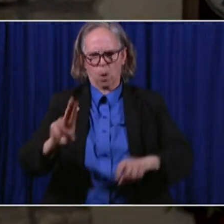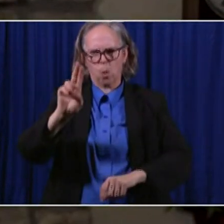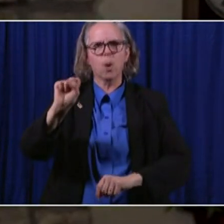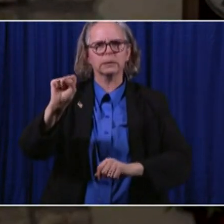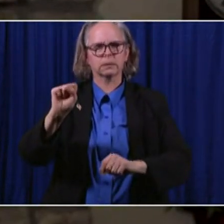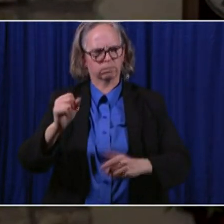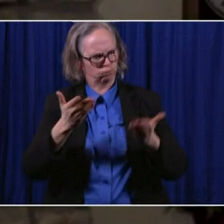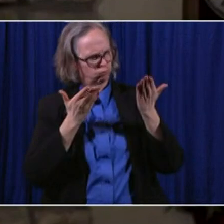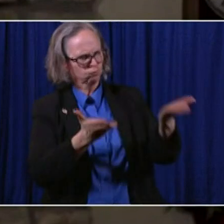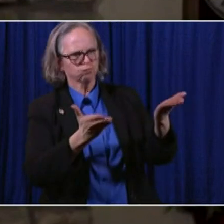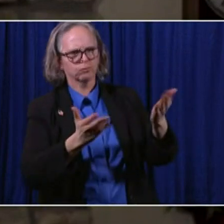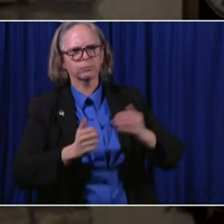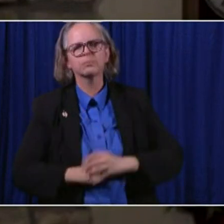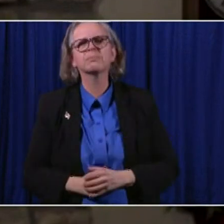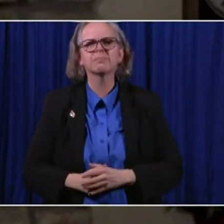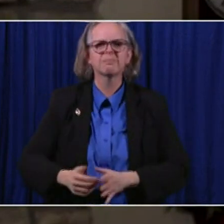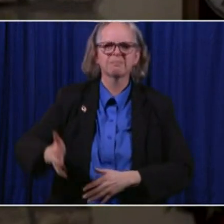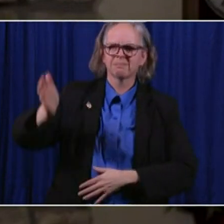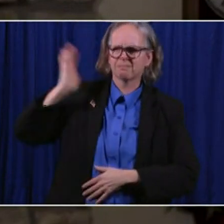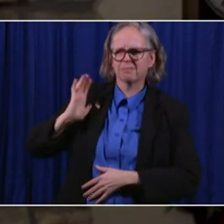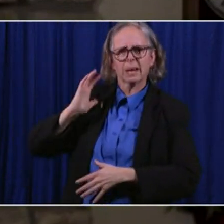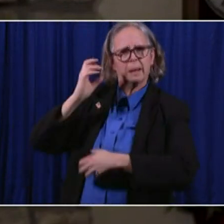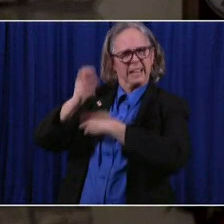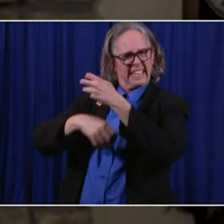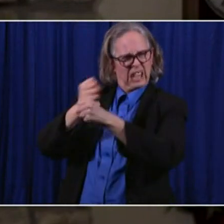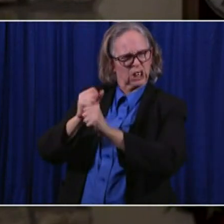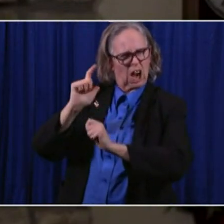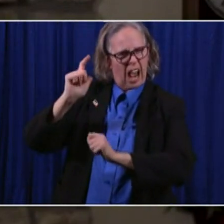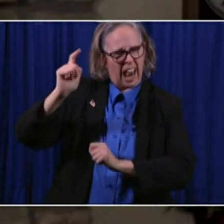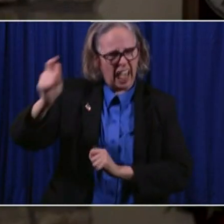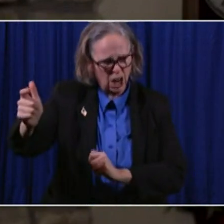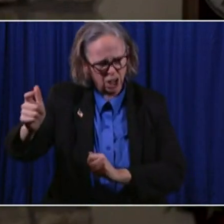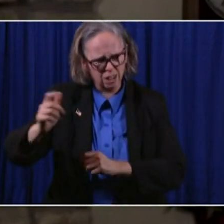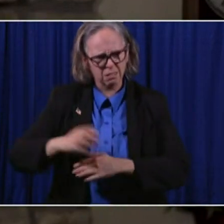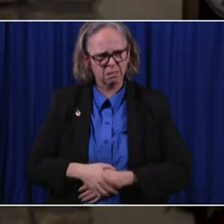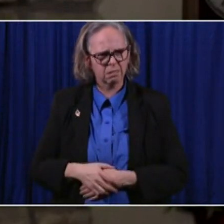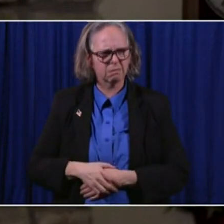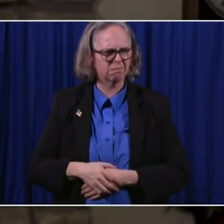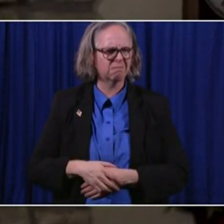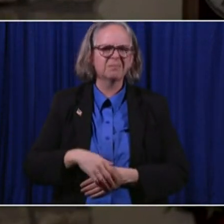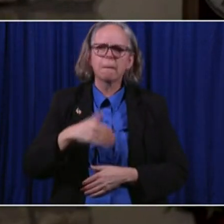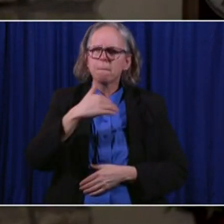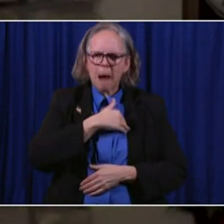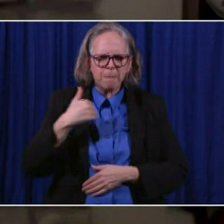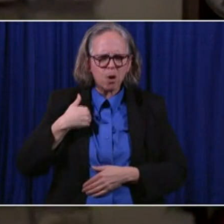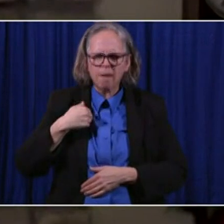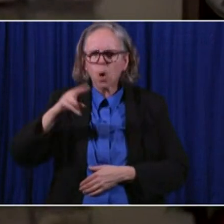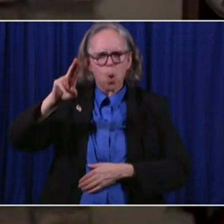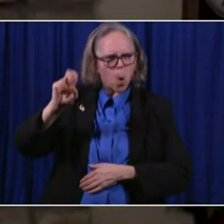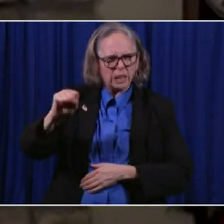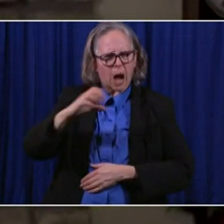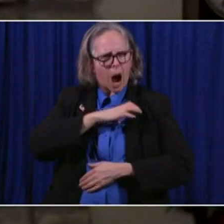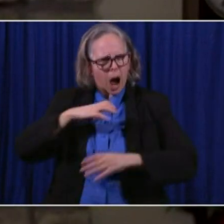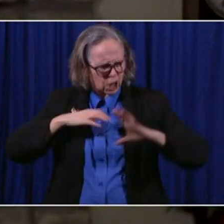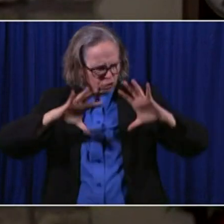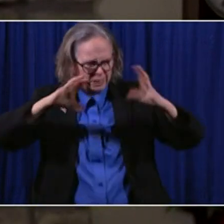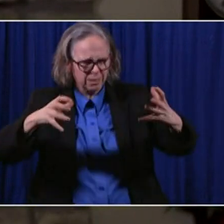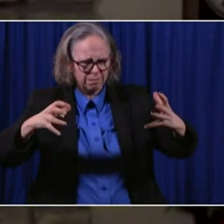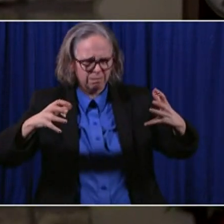Years later, as a member of the United States Congress, first in the House, then in the Senate, I was honored